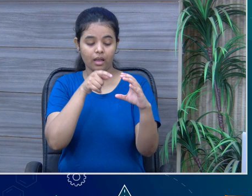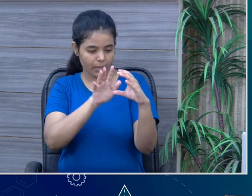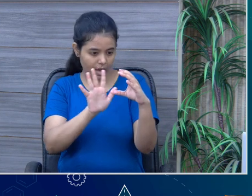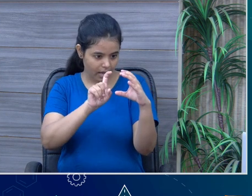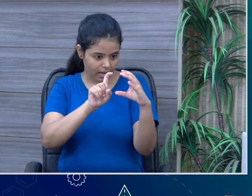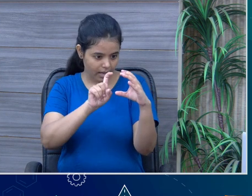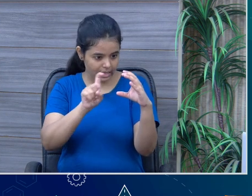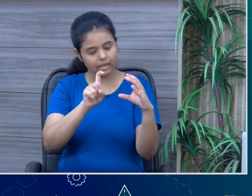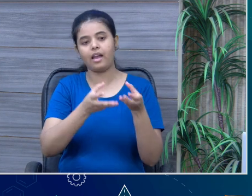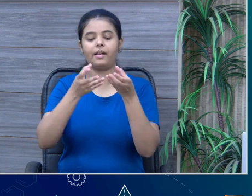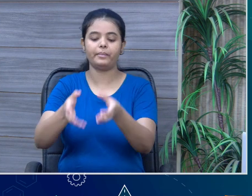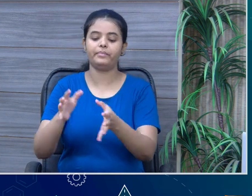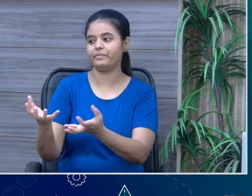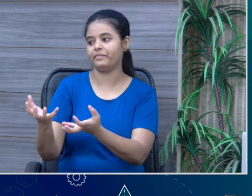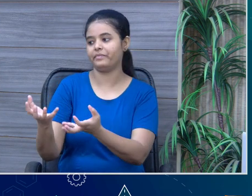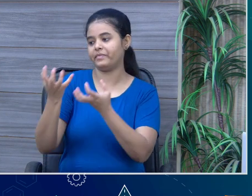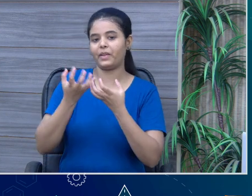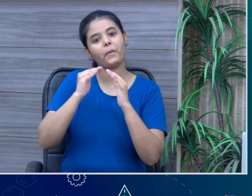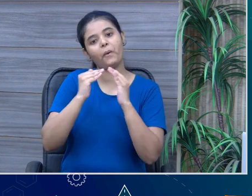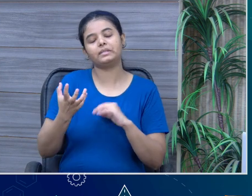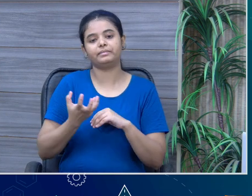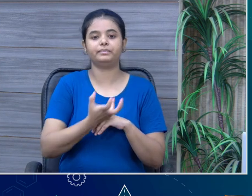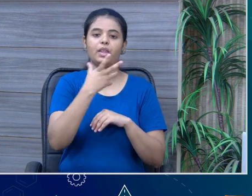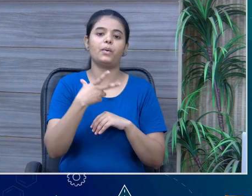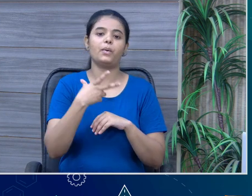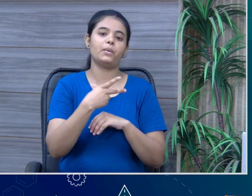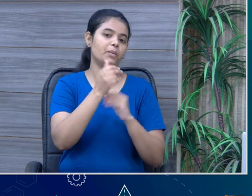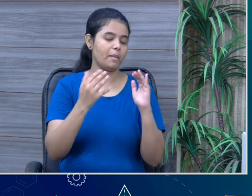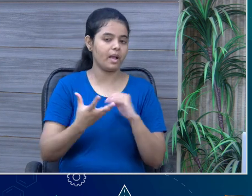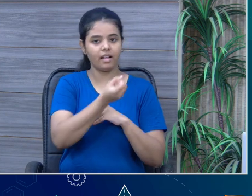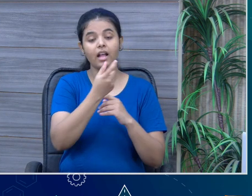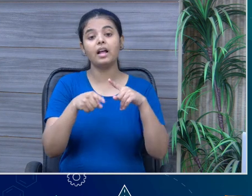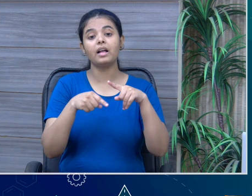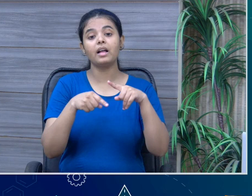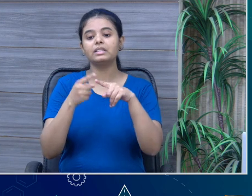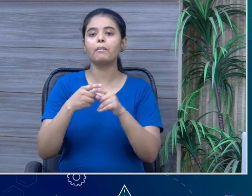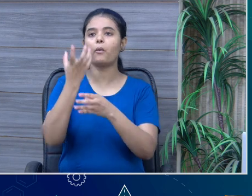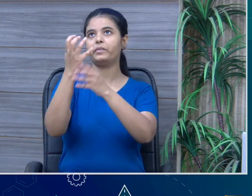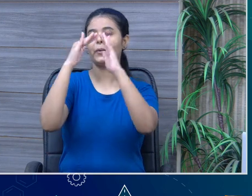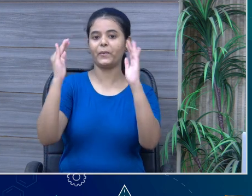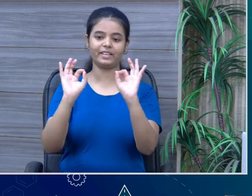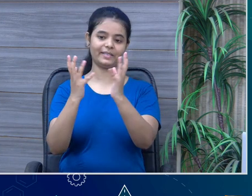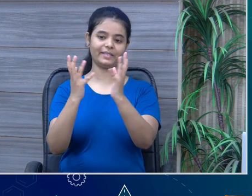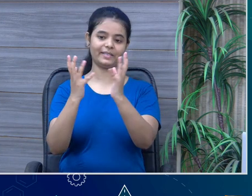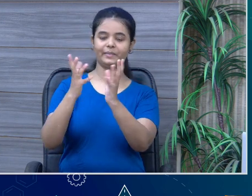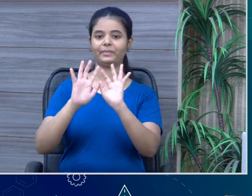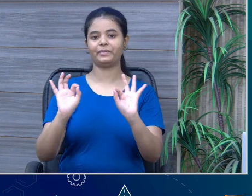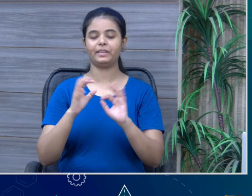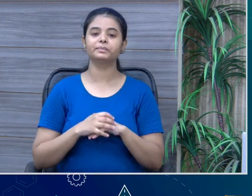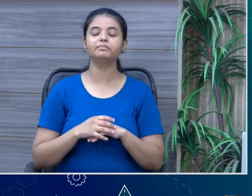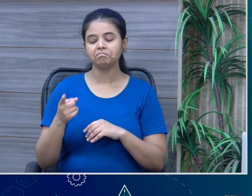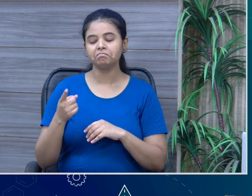guidance of the children, they can come and take it home, back home. And they can decorate it at home. Okay. All right.